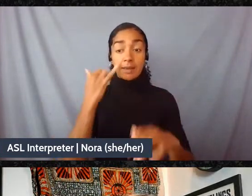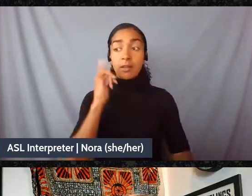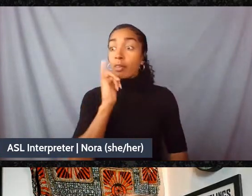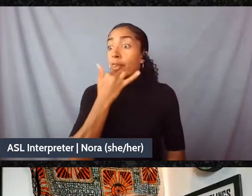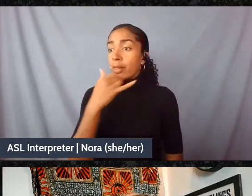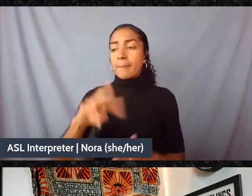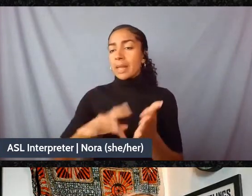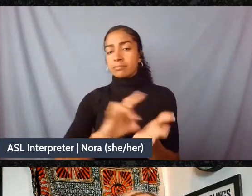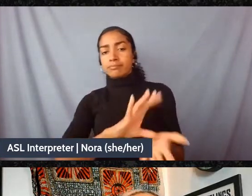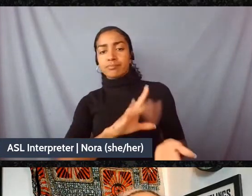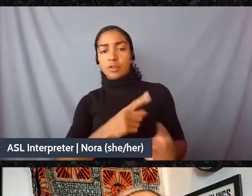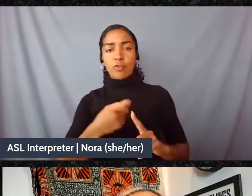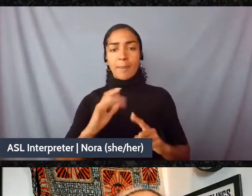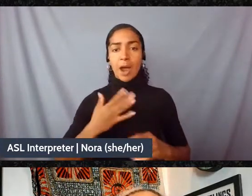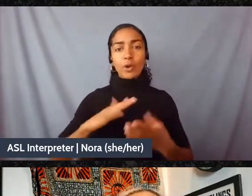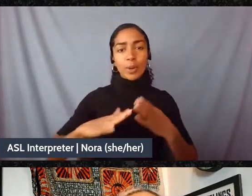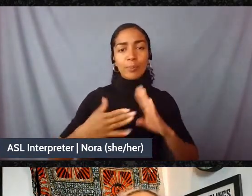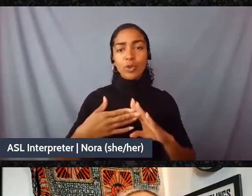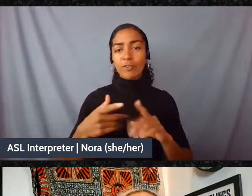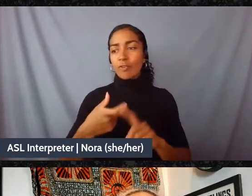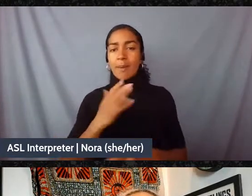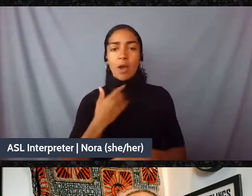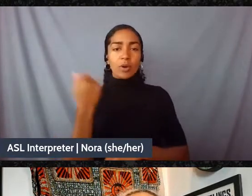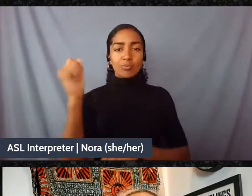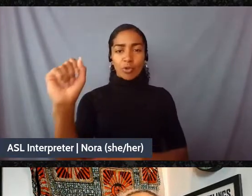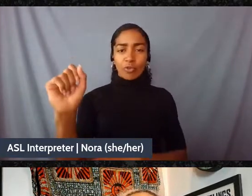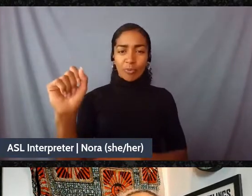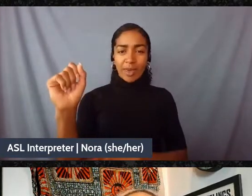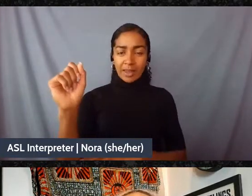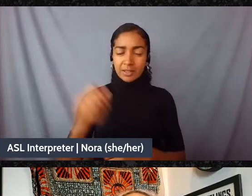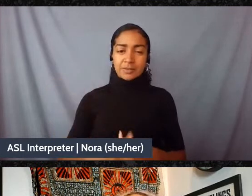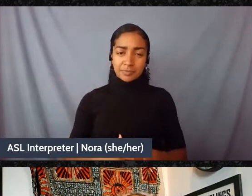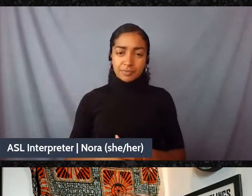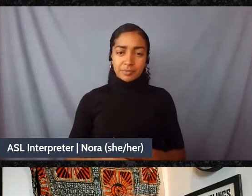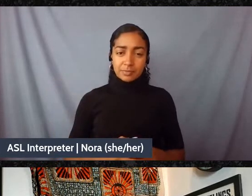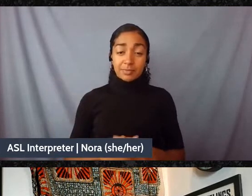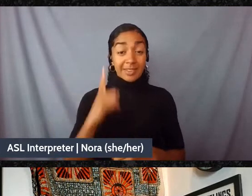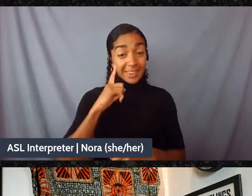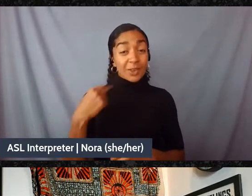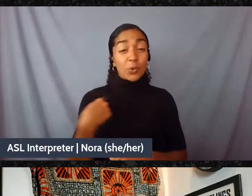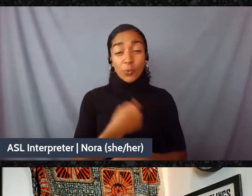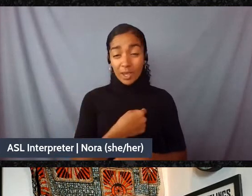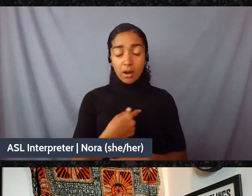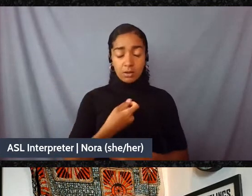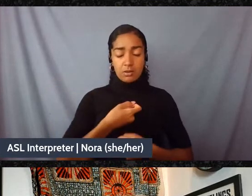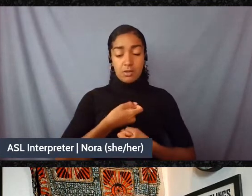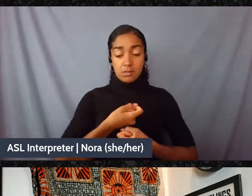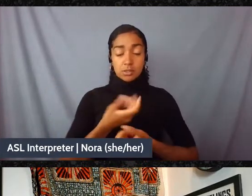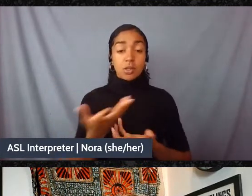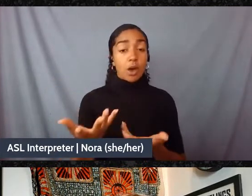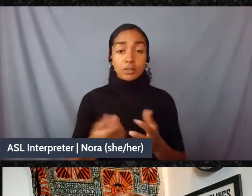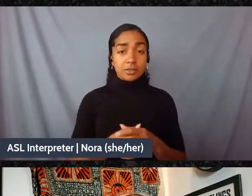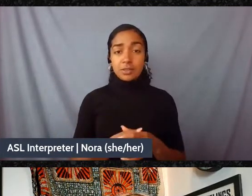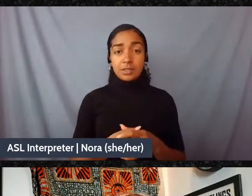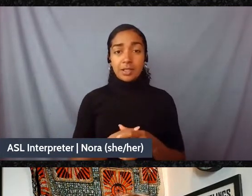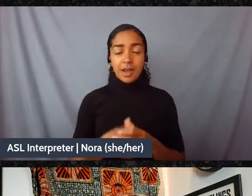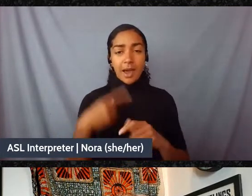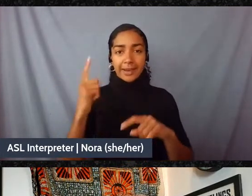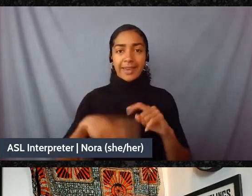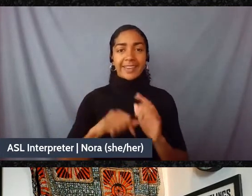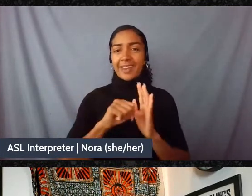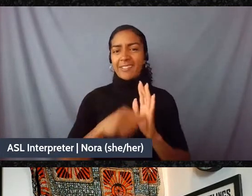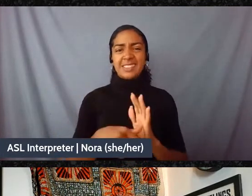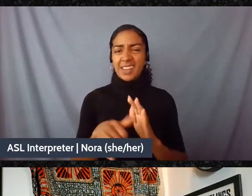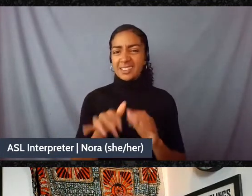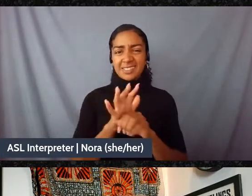movement or kicked out of the community that you're in. I think we are exhausted and I can't overstate that enough that